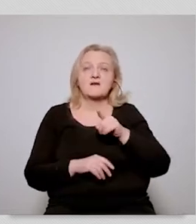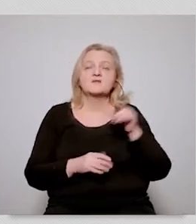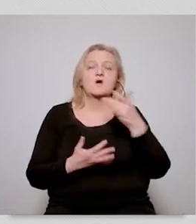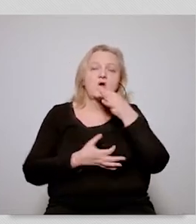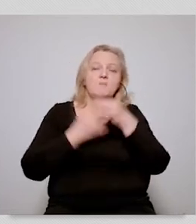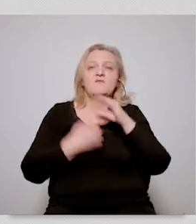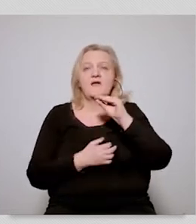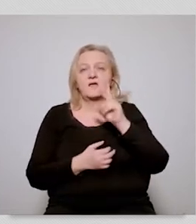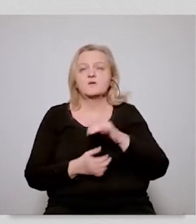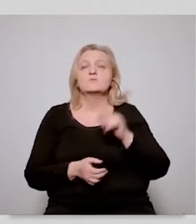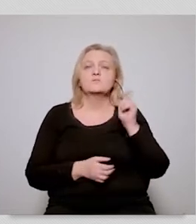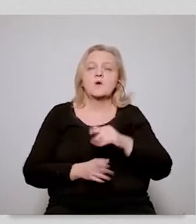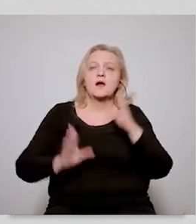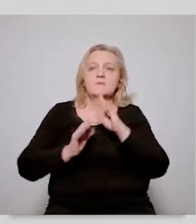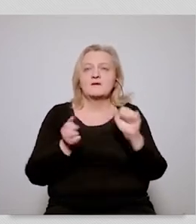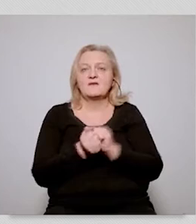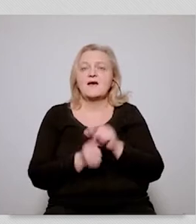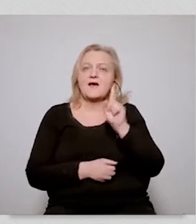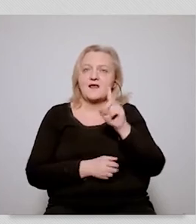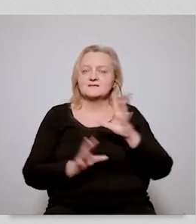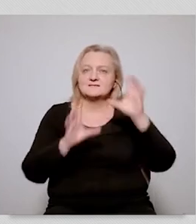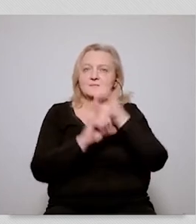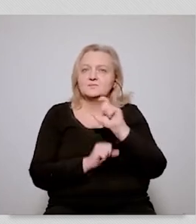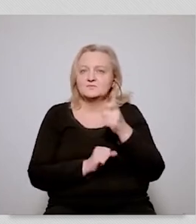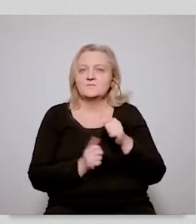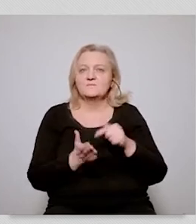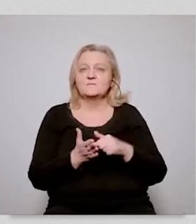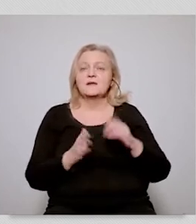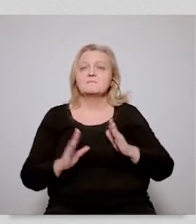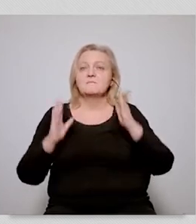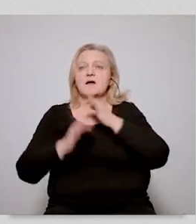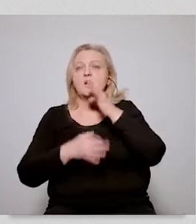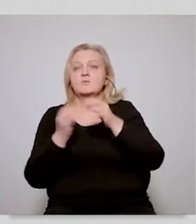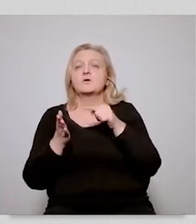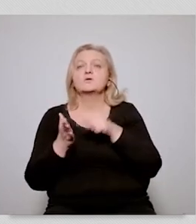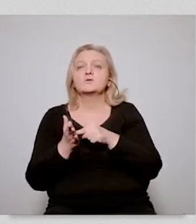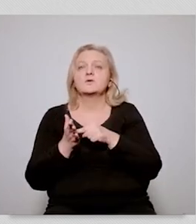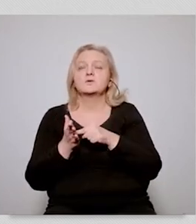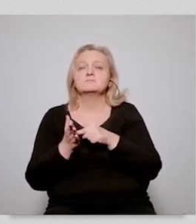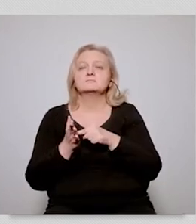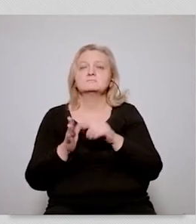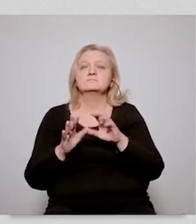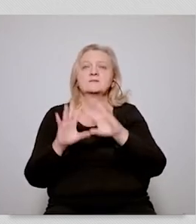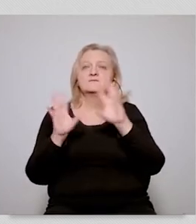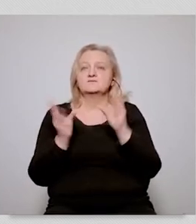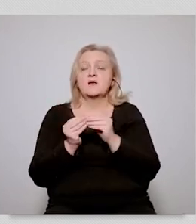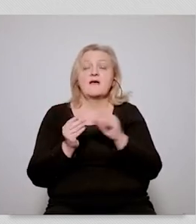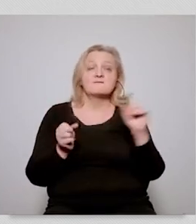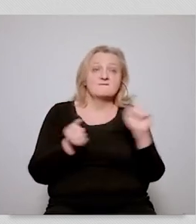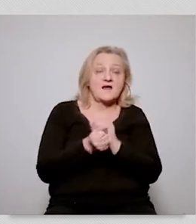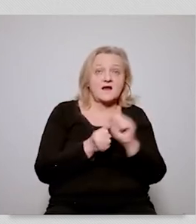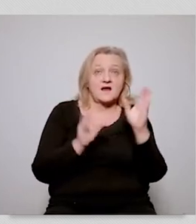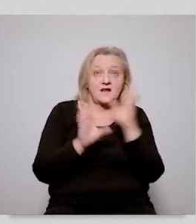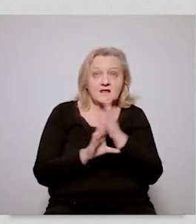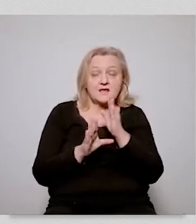the left like him as well and we forget that what the pope is saying is a package of